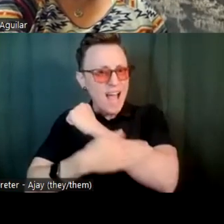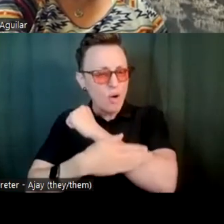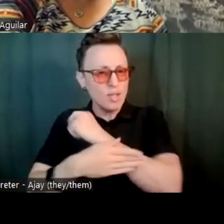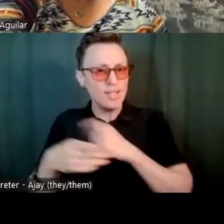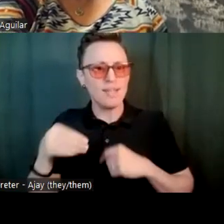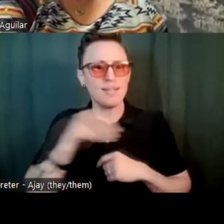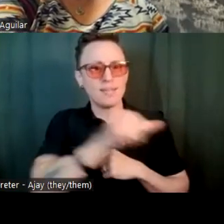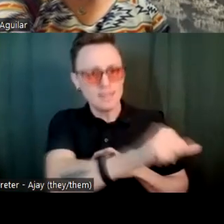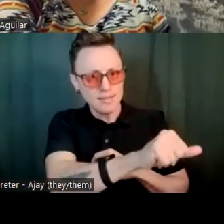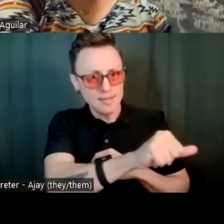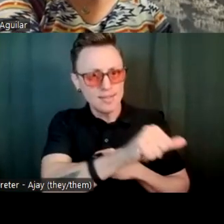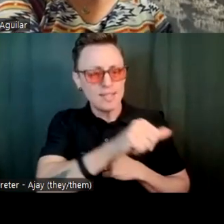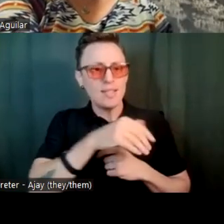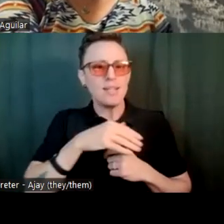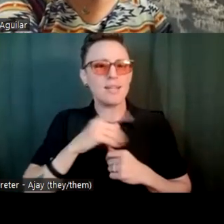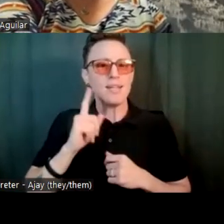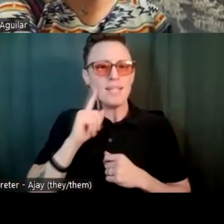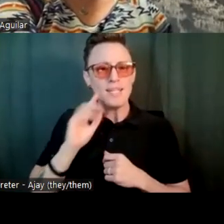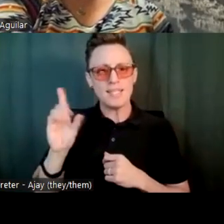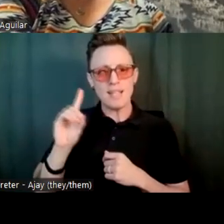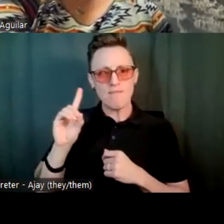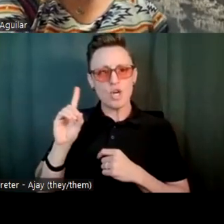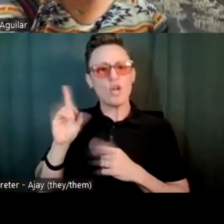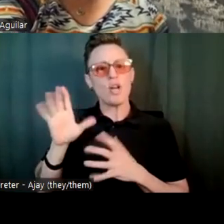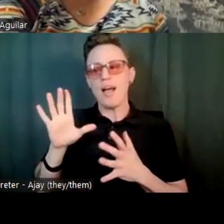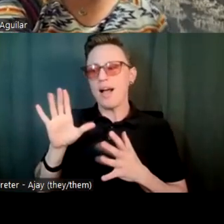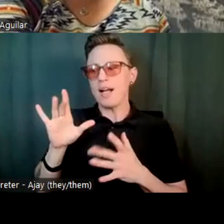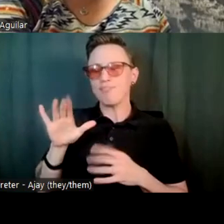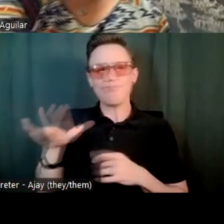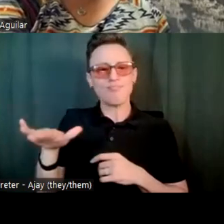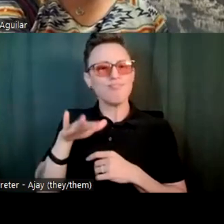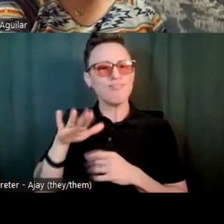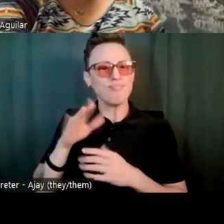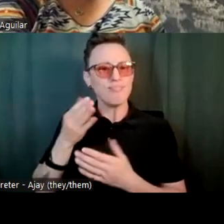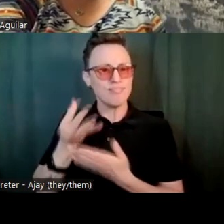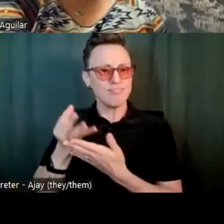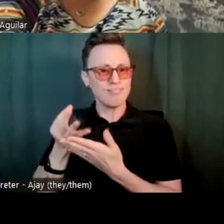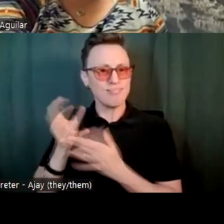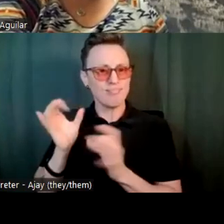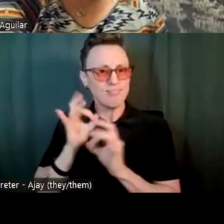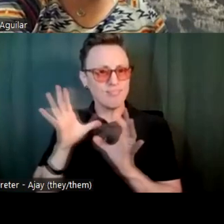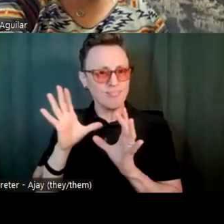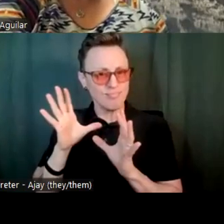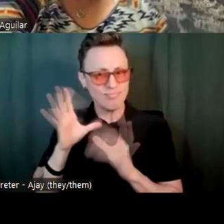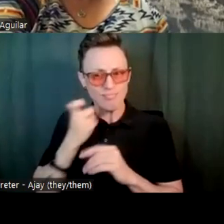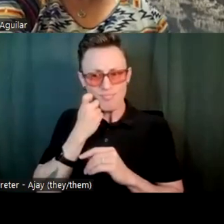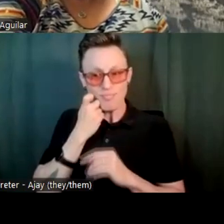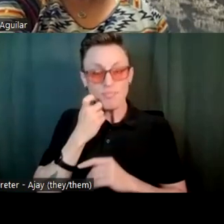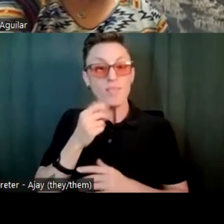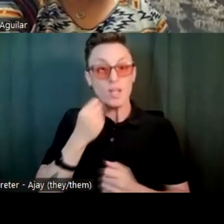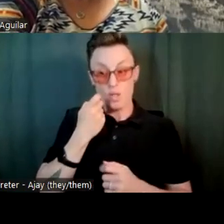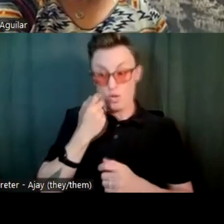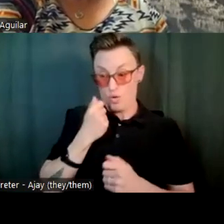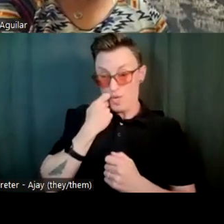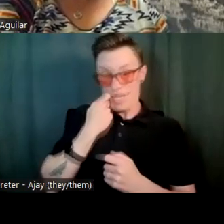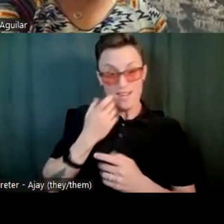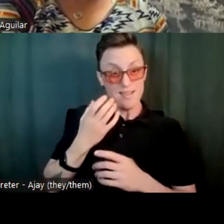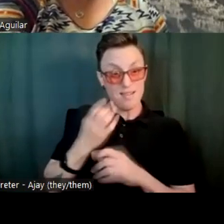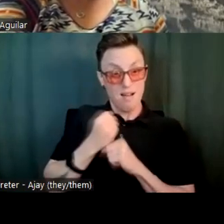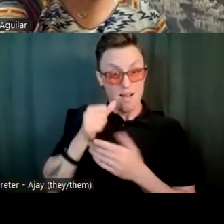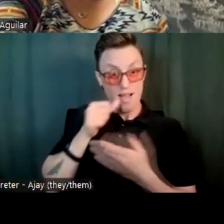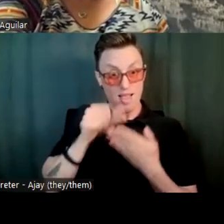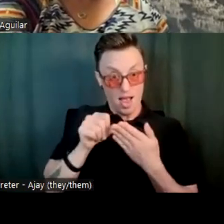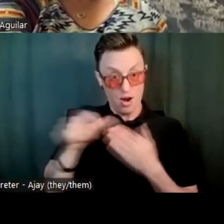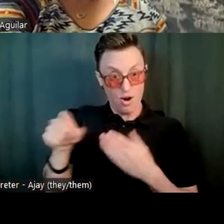financial crisis. And so they sent me a letter in the mail saying, you have to put your daughter